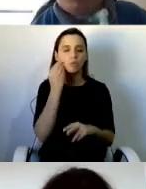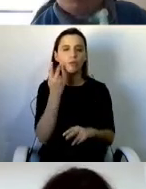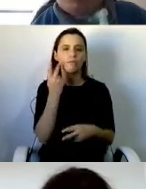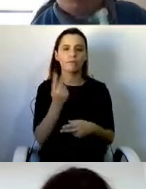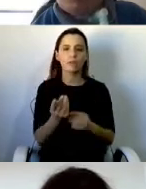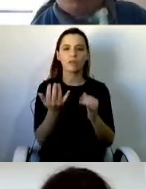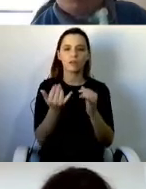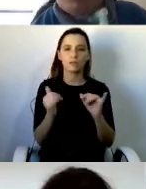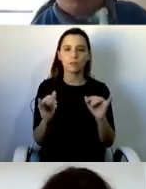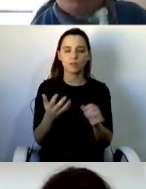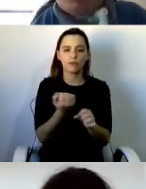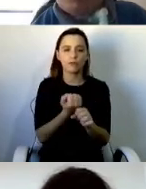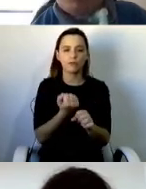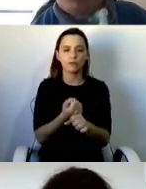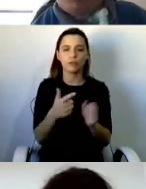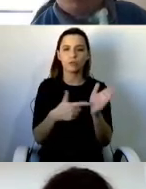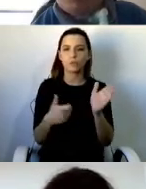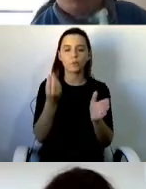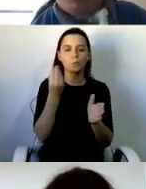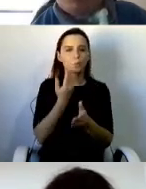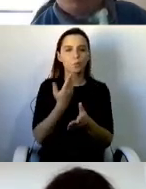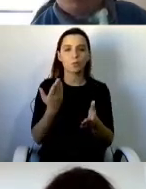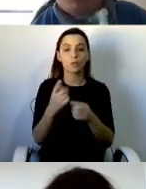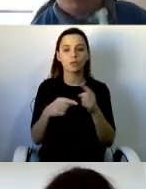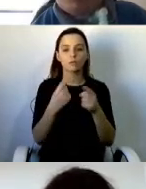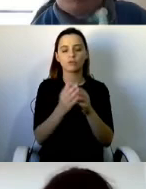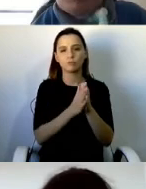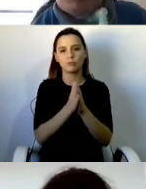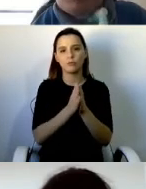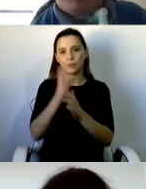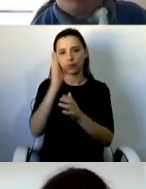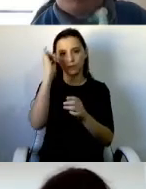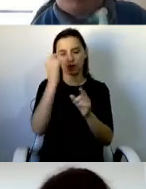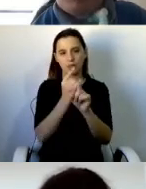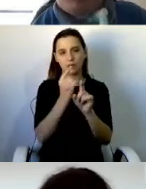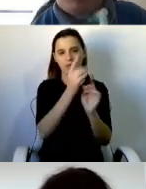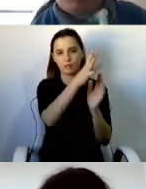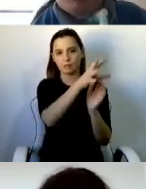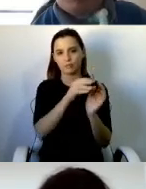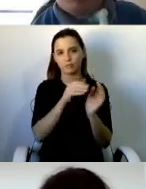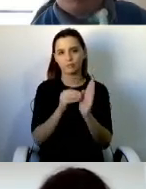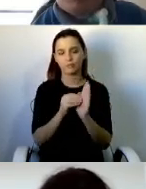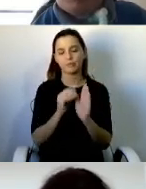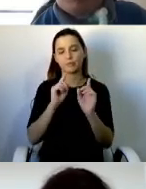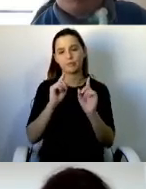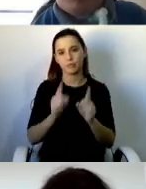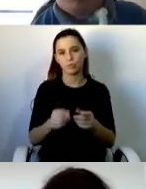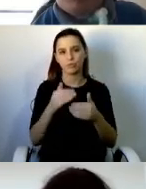applied these principles. This included asserting control over their own lives,